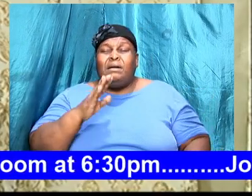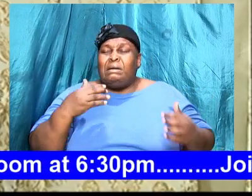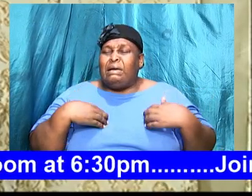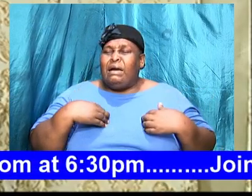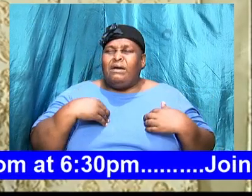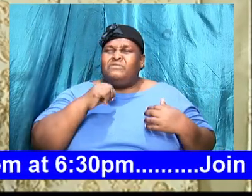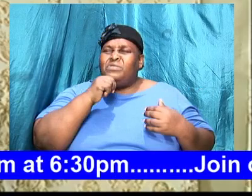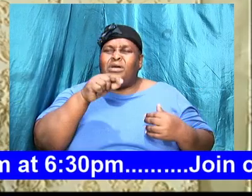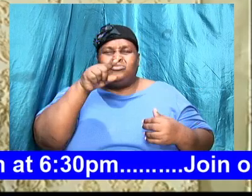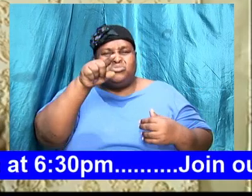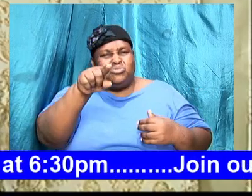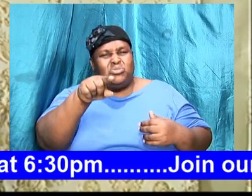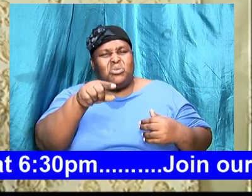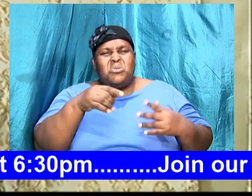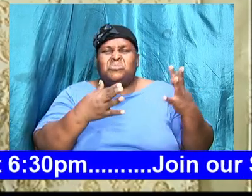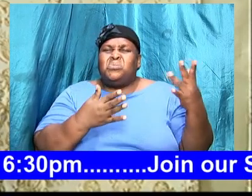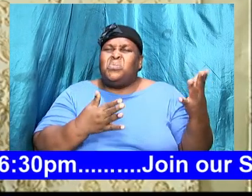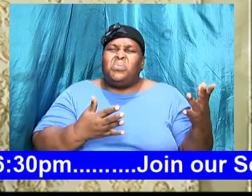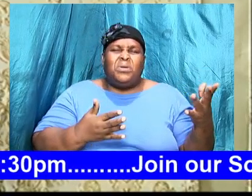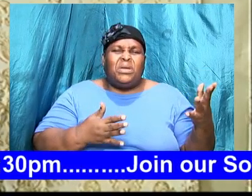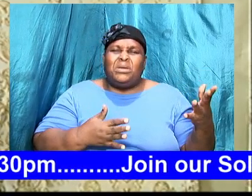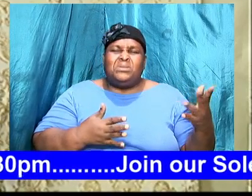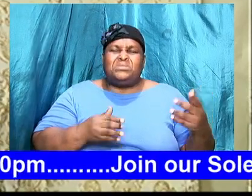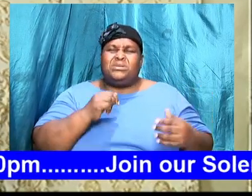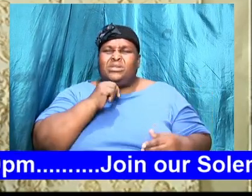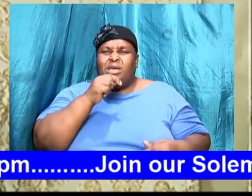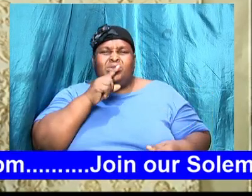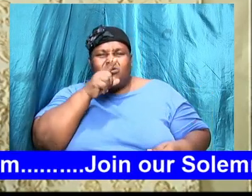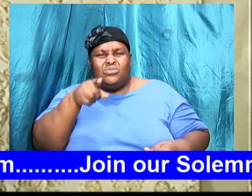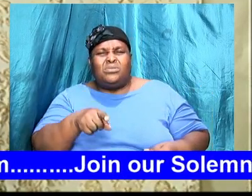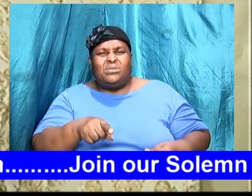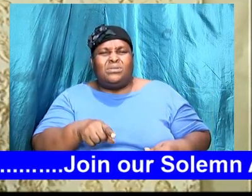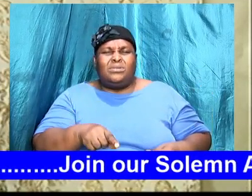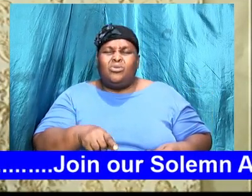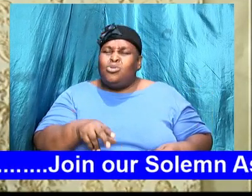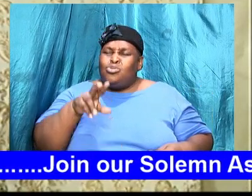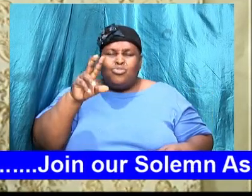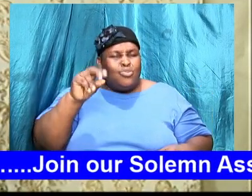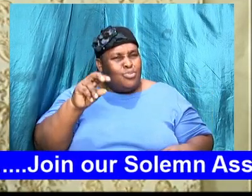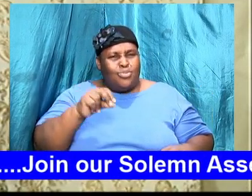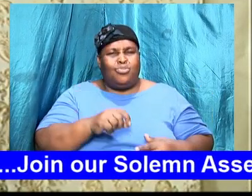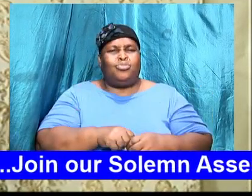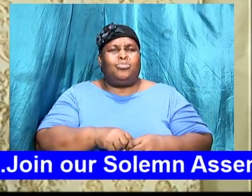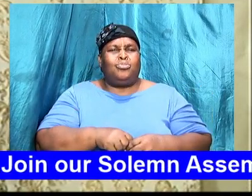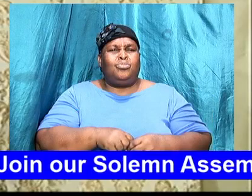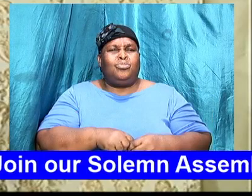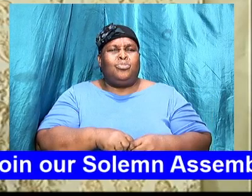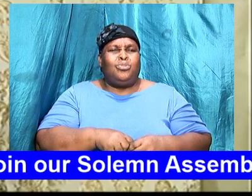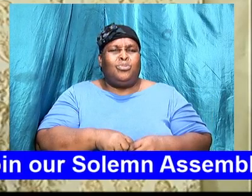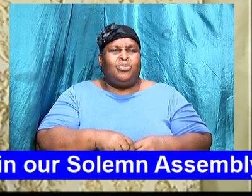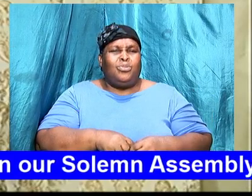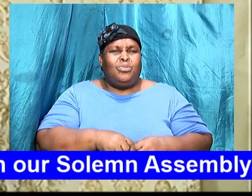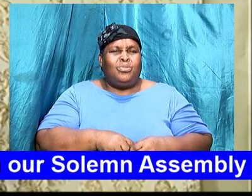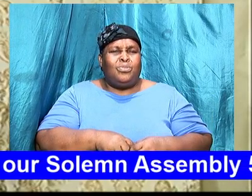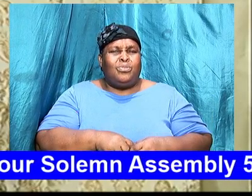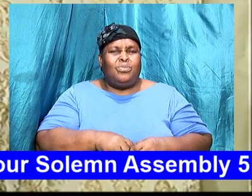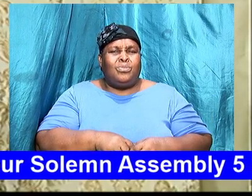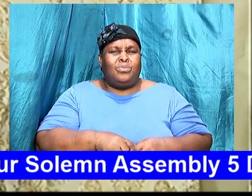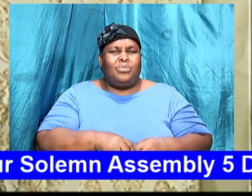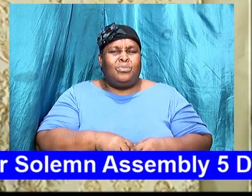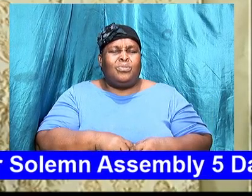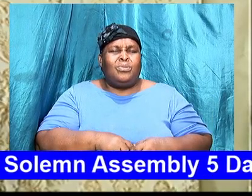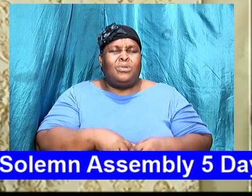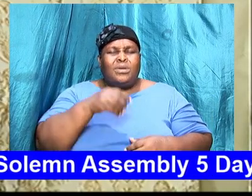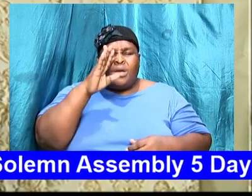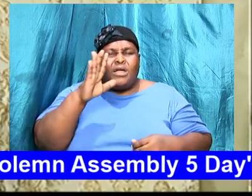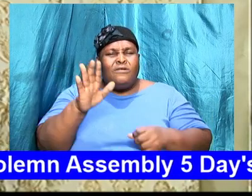to wait indefinitely. God is not slack concerning His plans for your life. And let